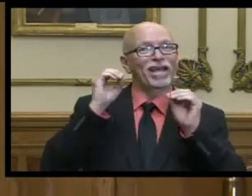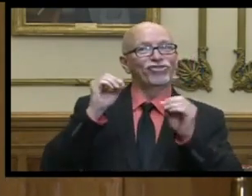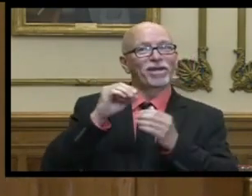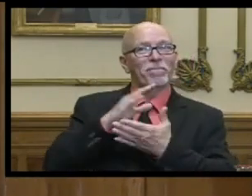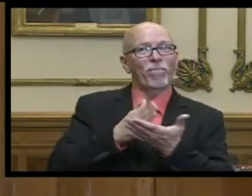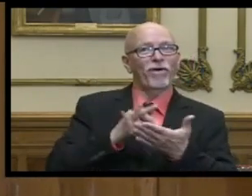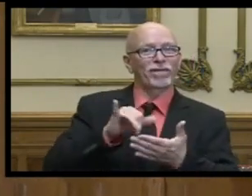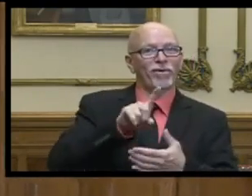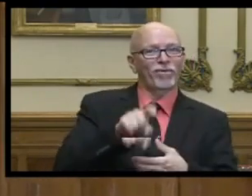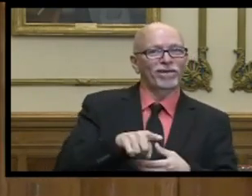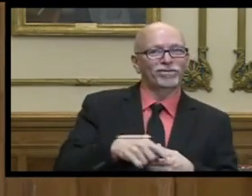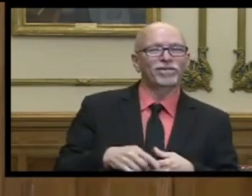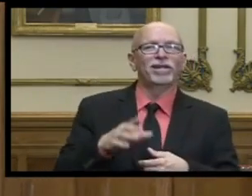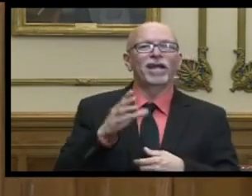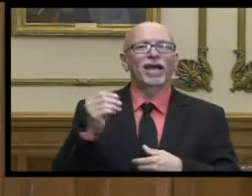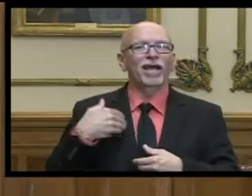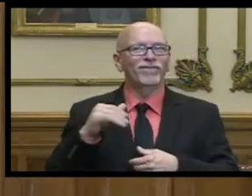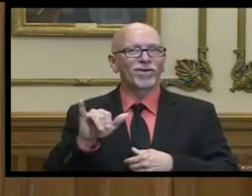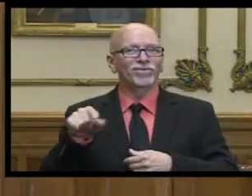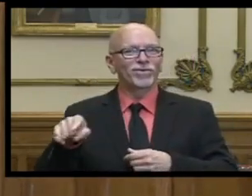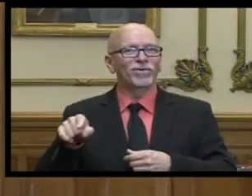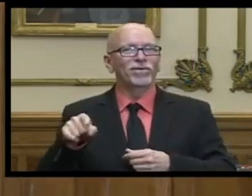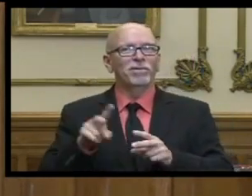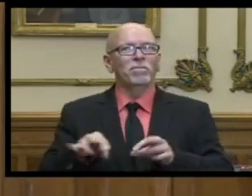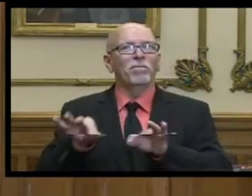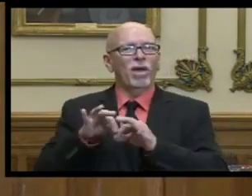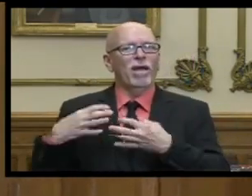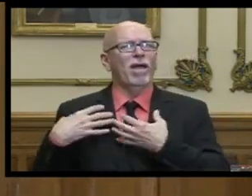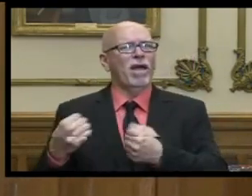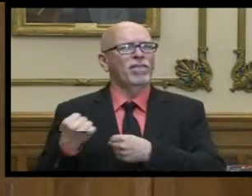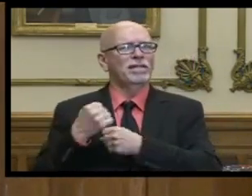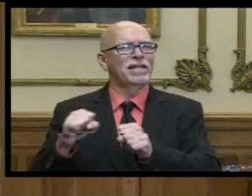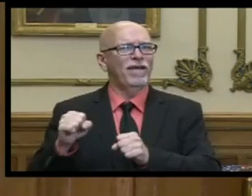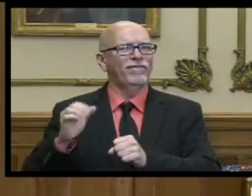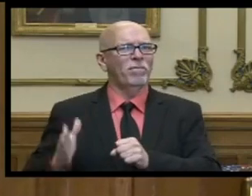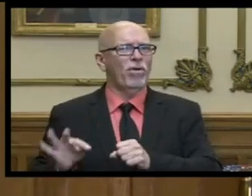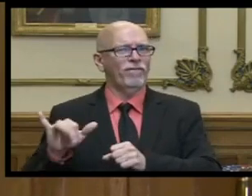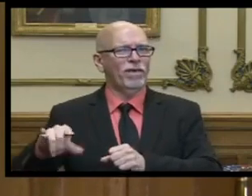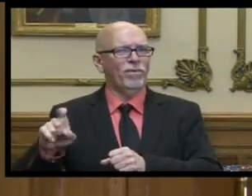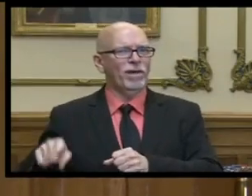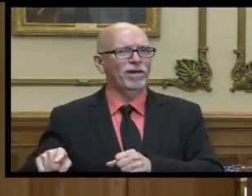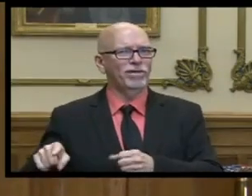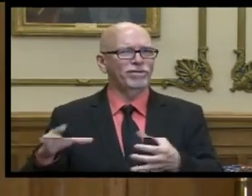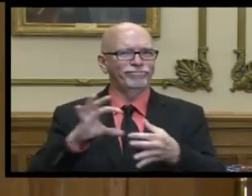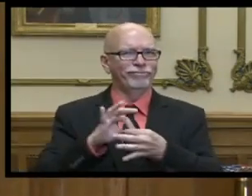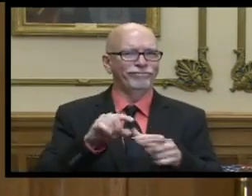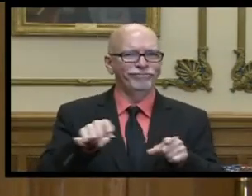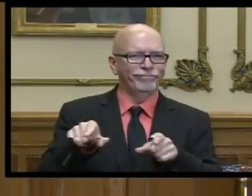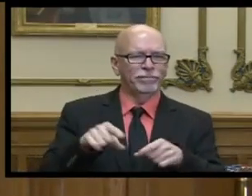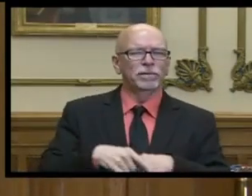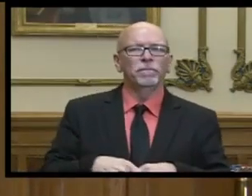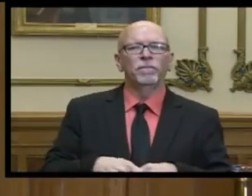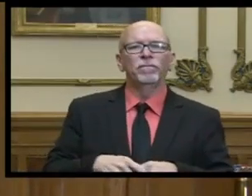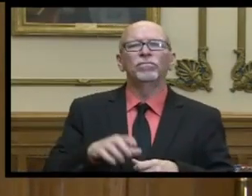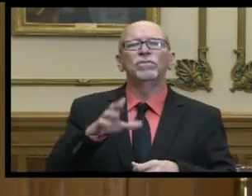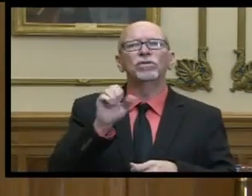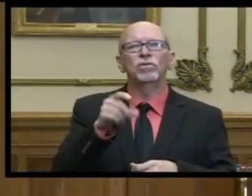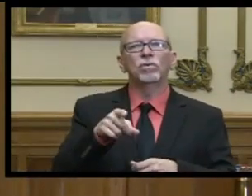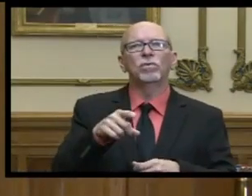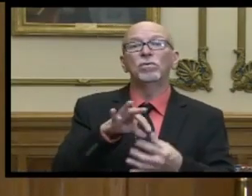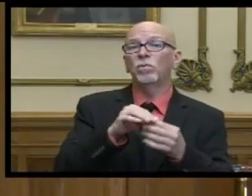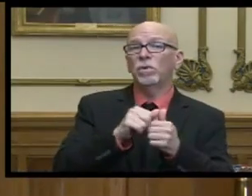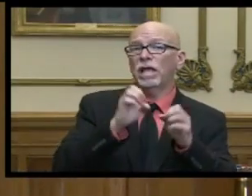side to this question and then there's also the very important health and safety side uh to this question um so